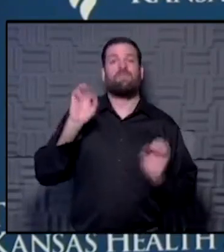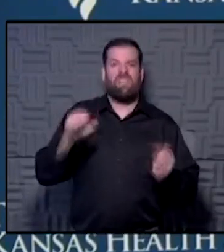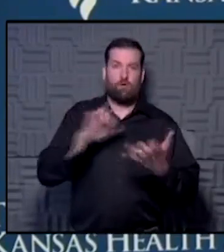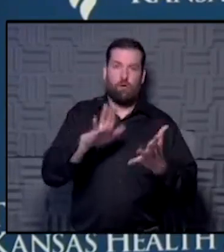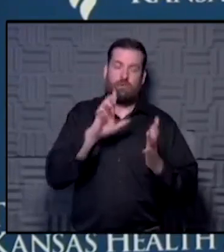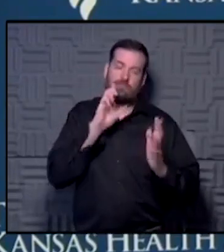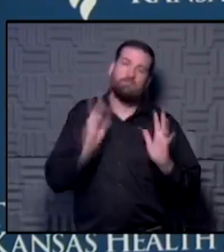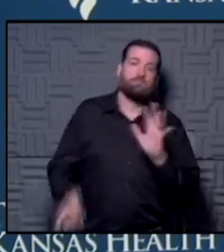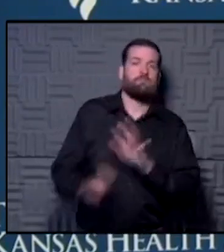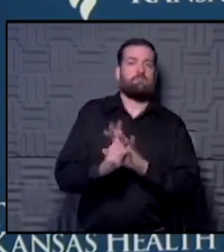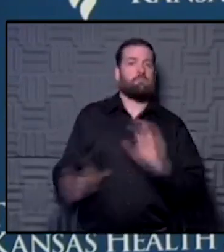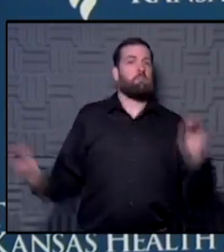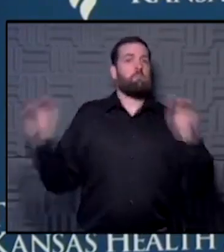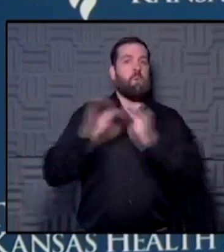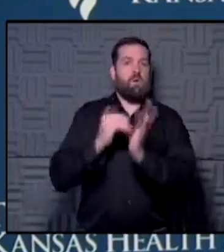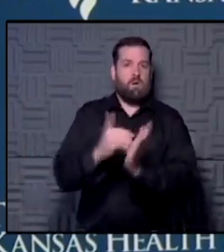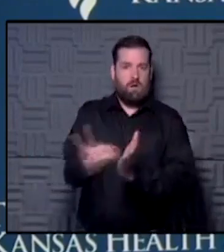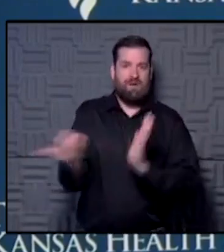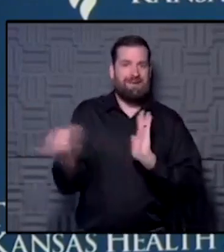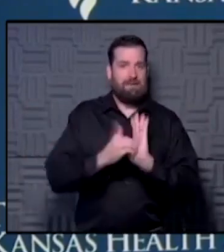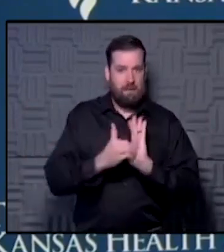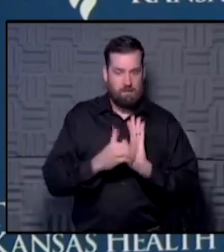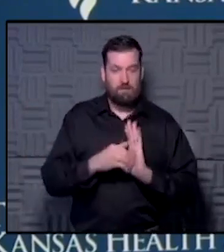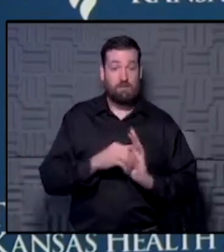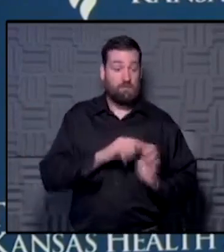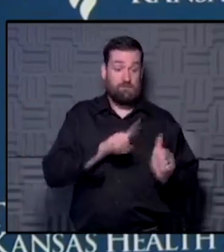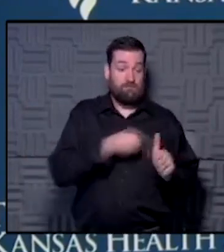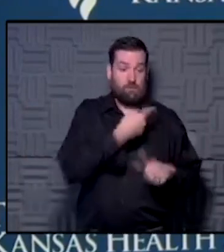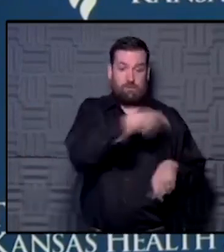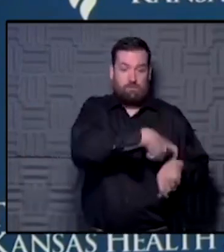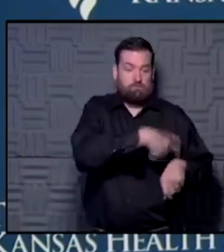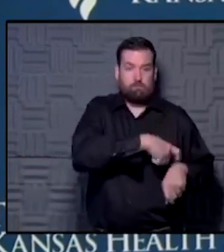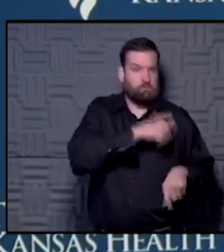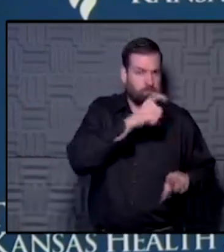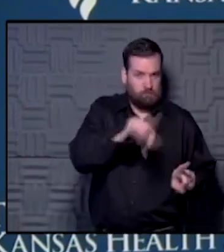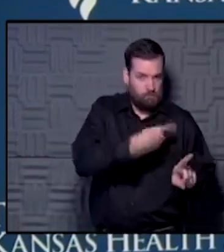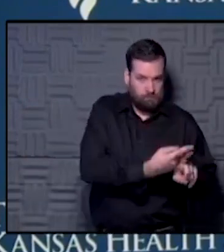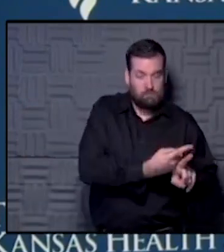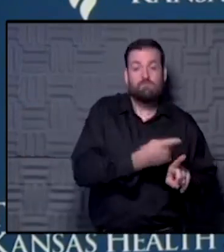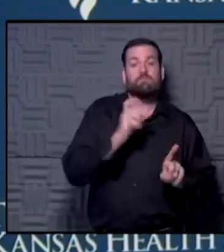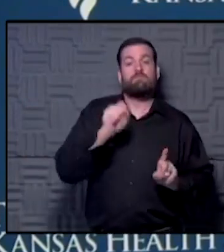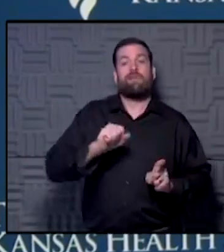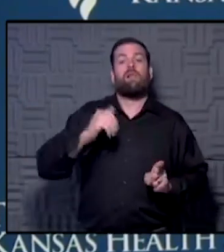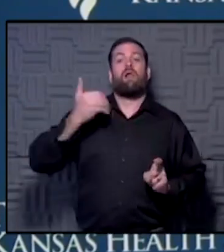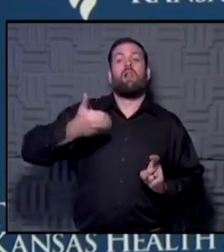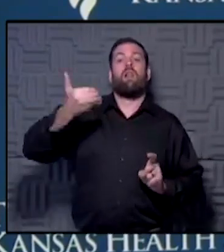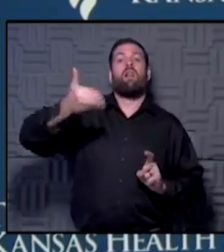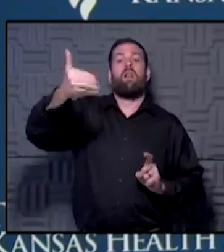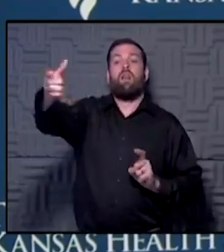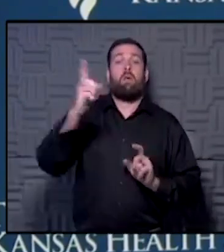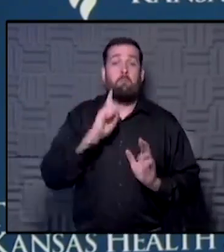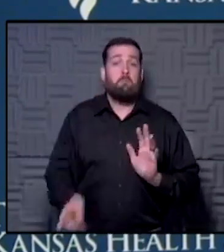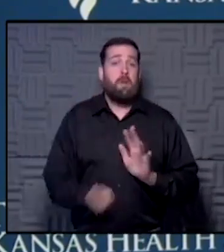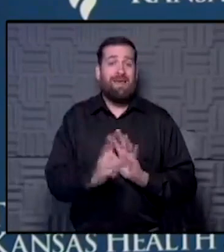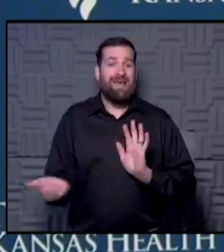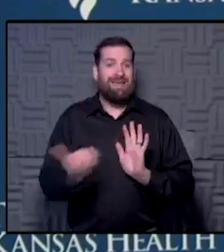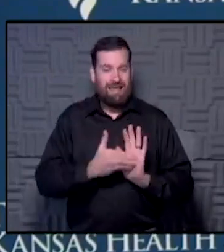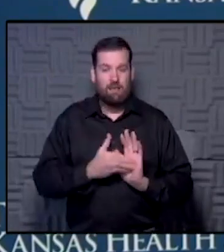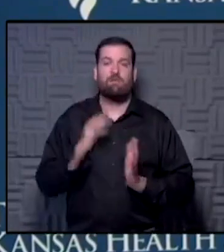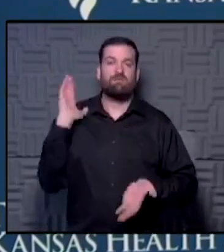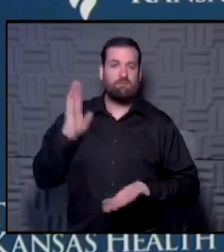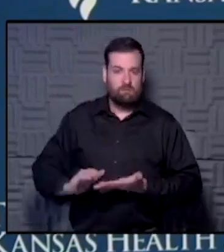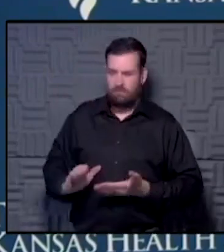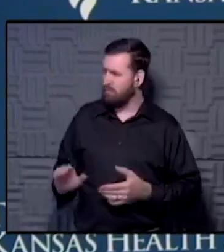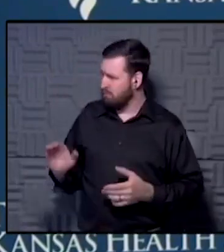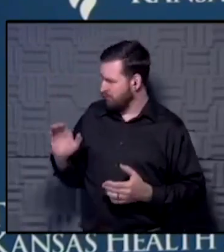So it's not just trying to avoid the first cancer. It also can help us reduce that risk of it, of it returning. Are there